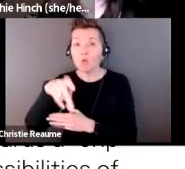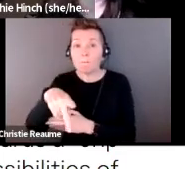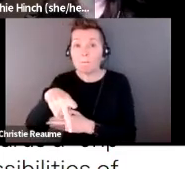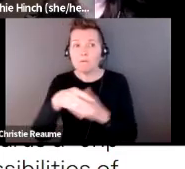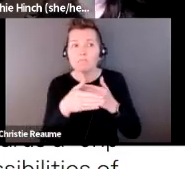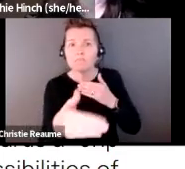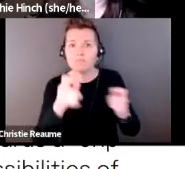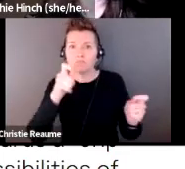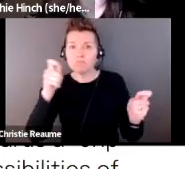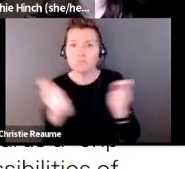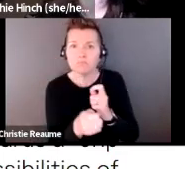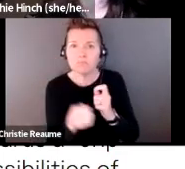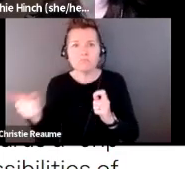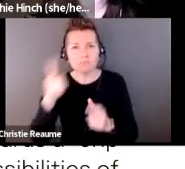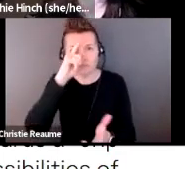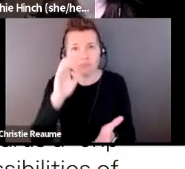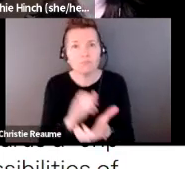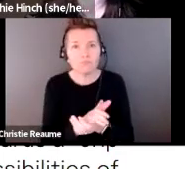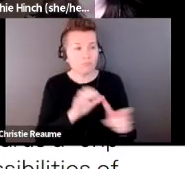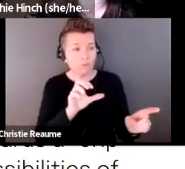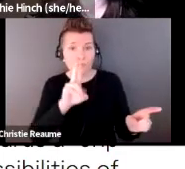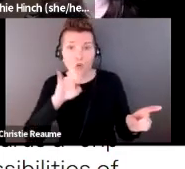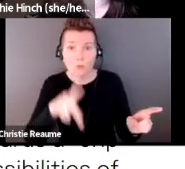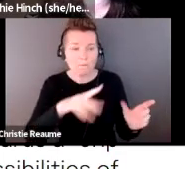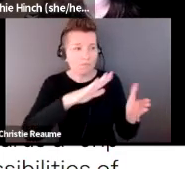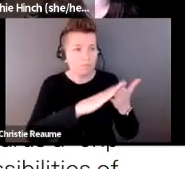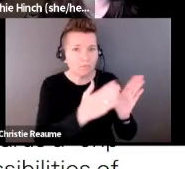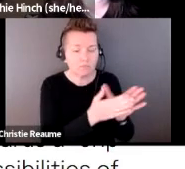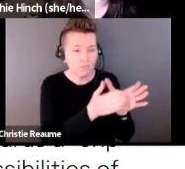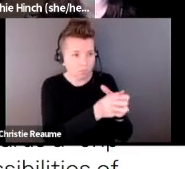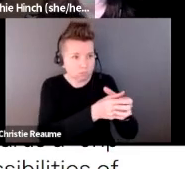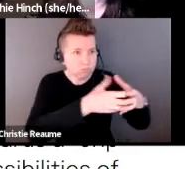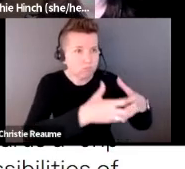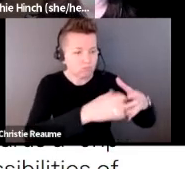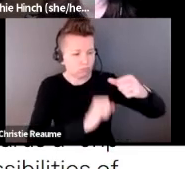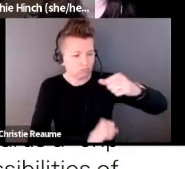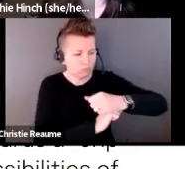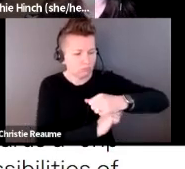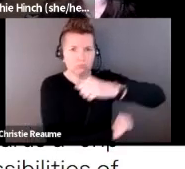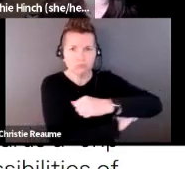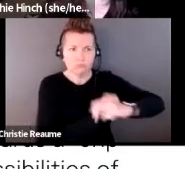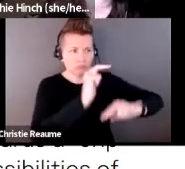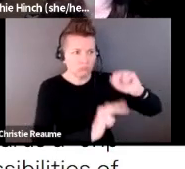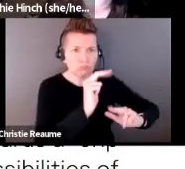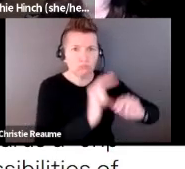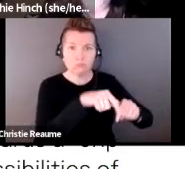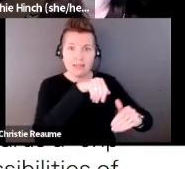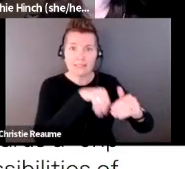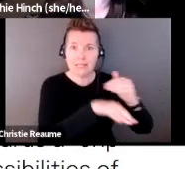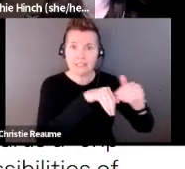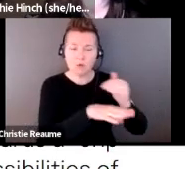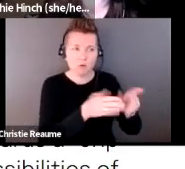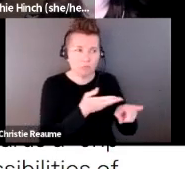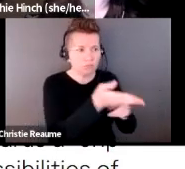possibilities of crip community building and accessible curatorial practices that desire the